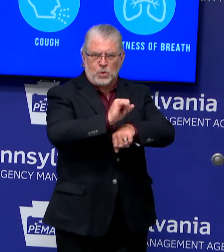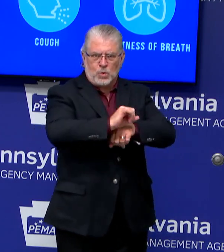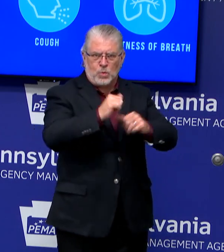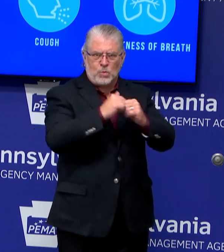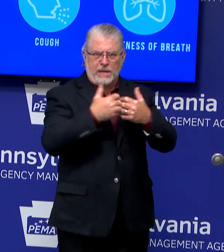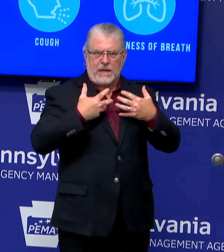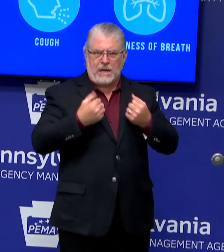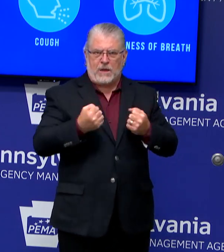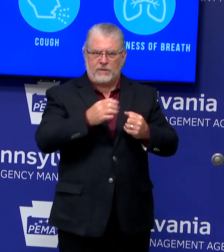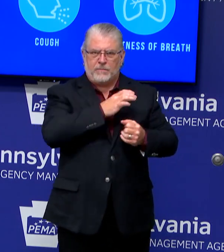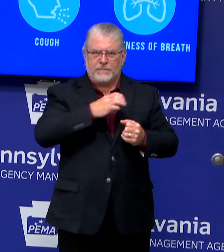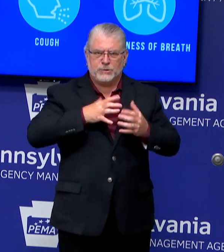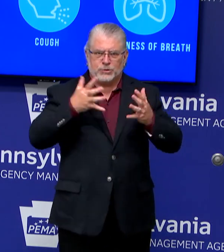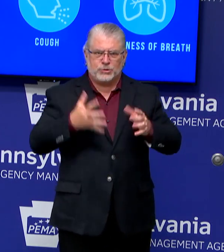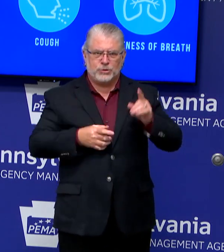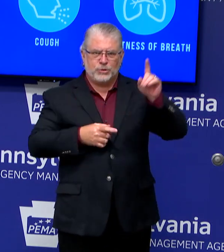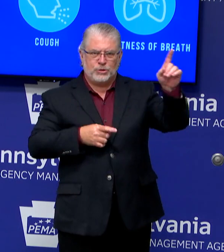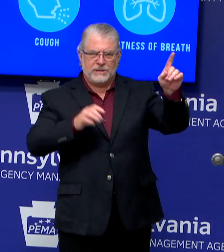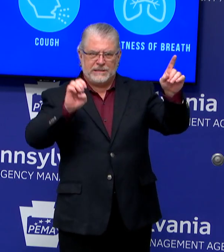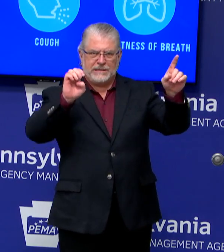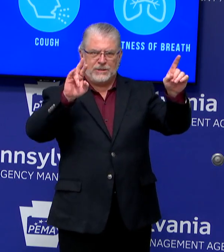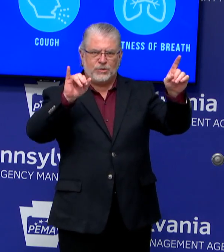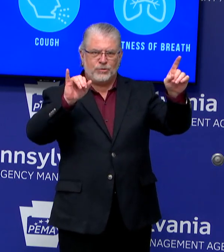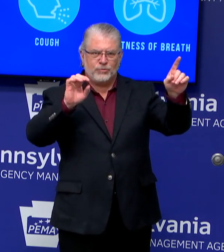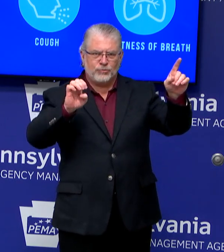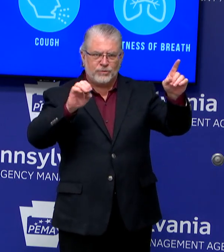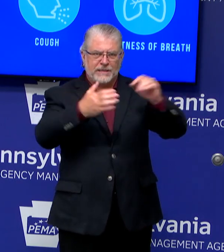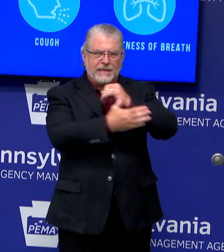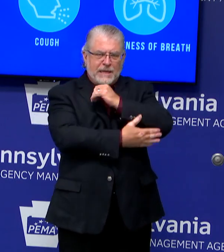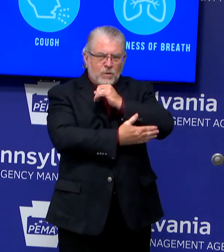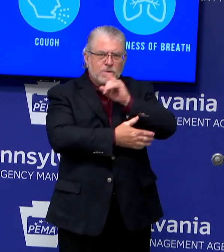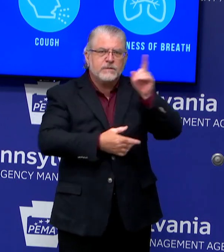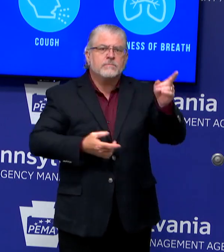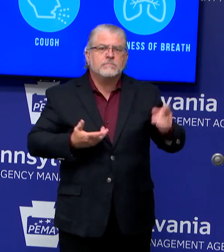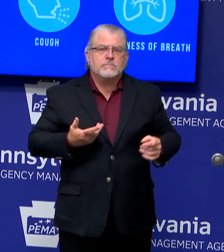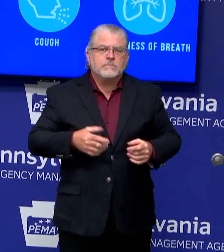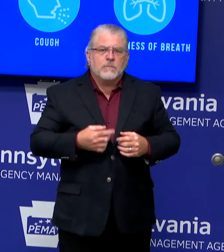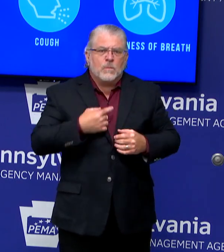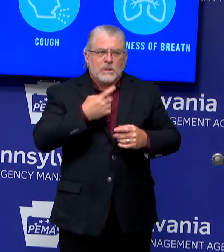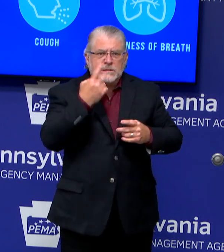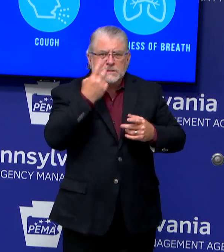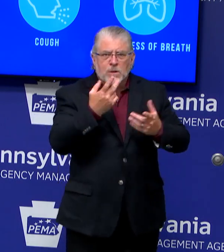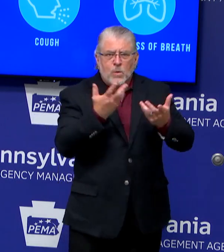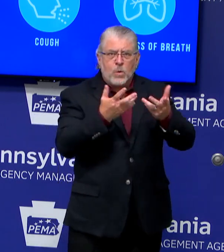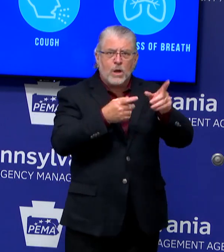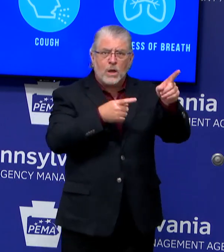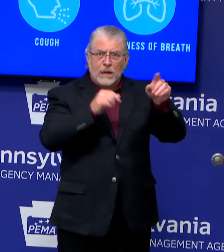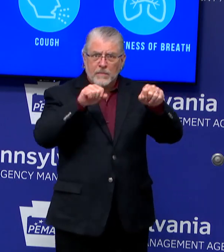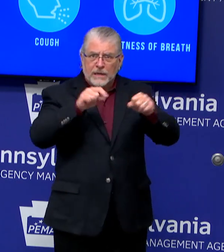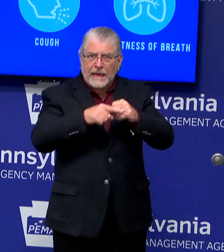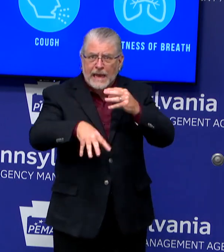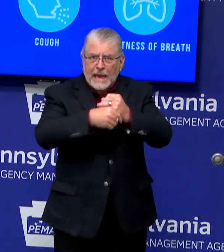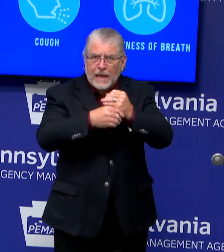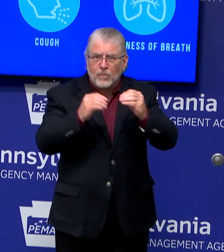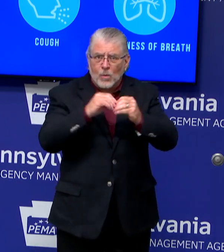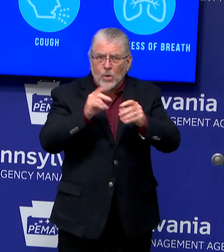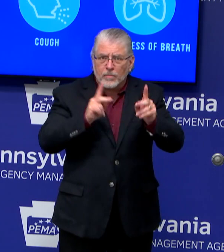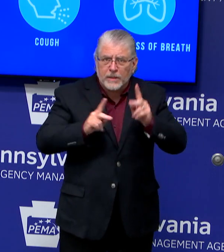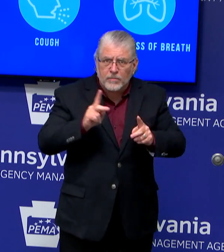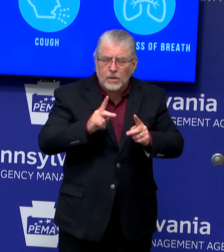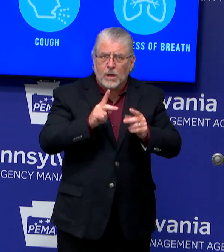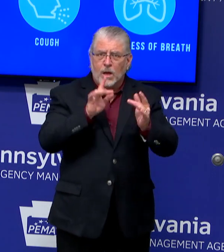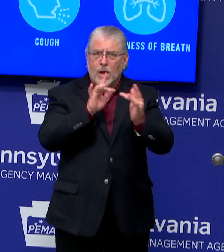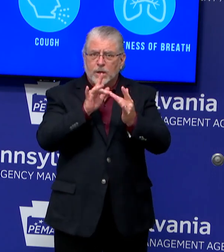terms of actually buttressing her ability to do contact tracing with some extra personnel. We look at the, in terms of